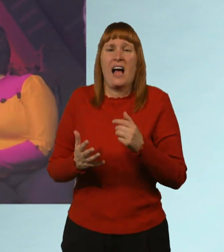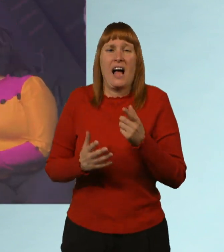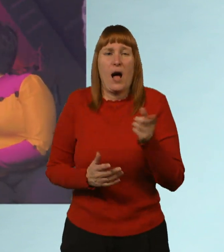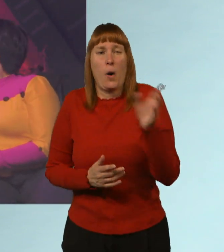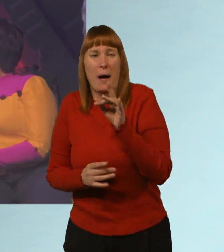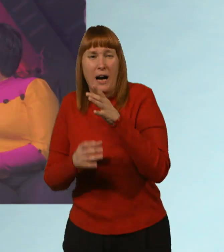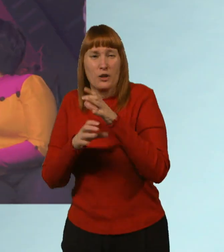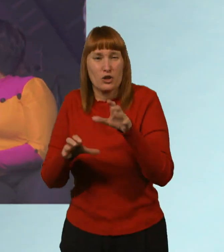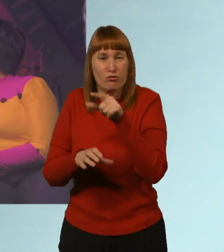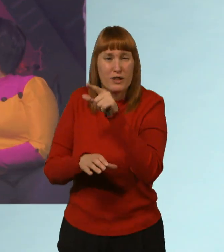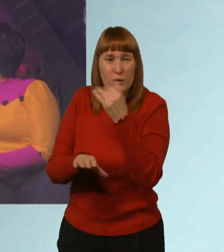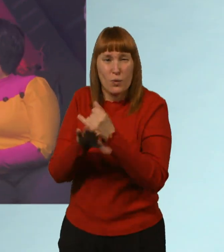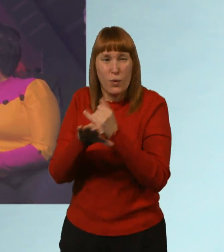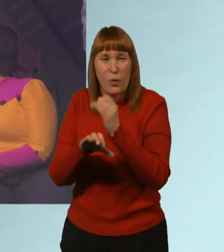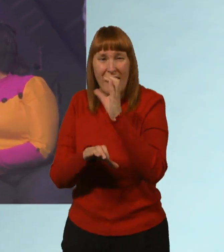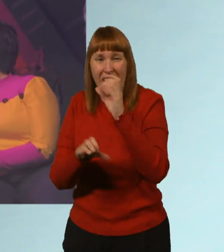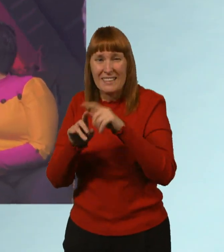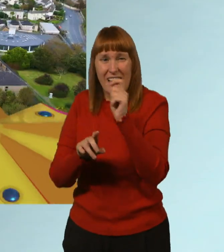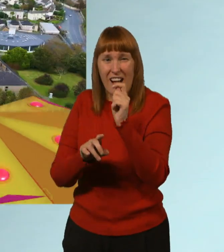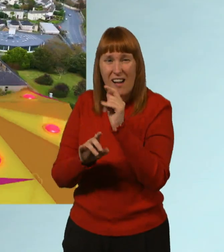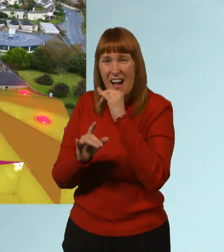Killian and Tara's school for help.